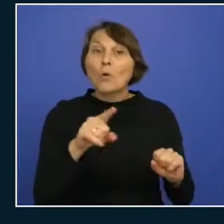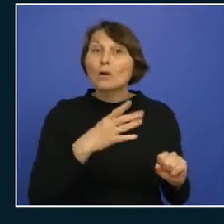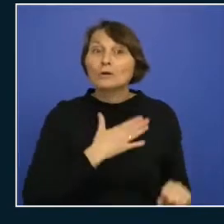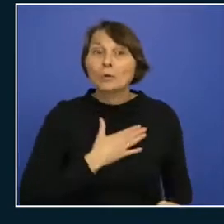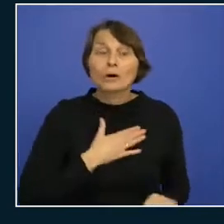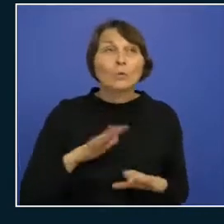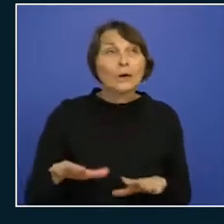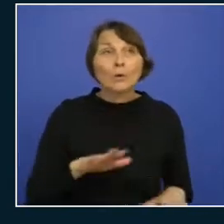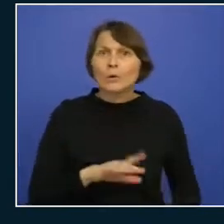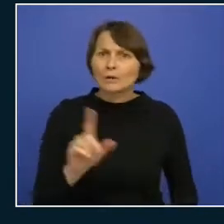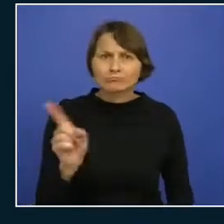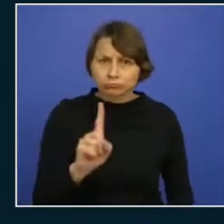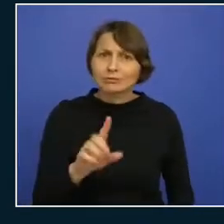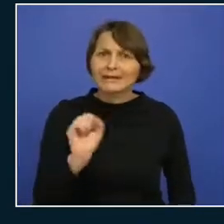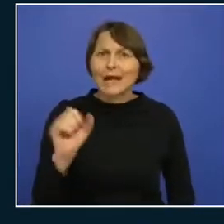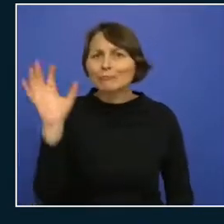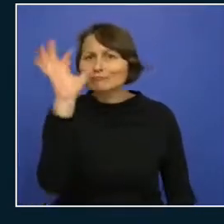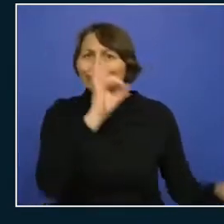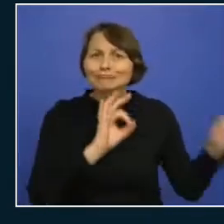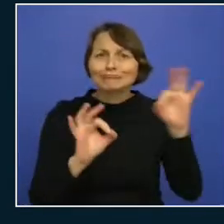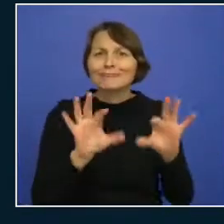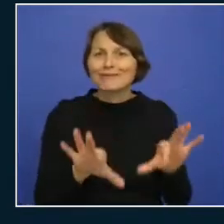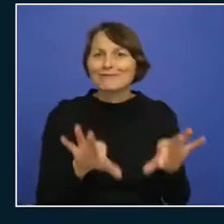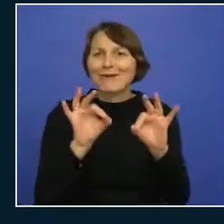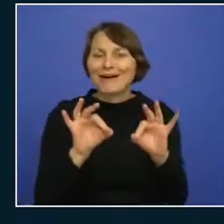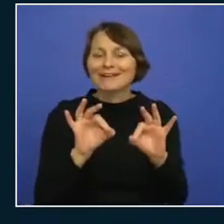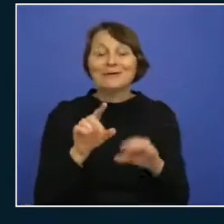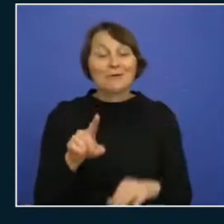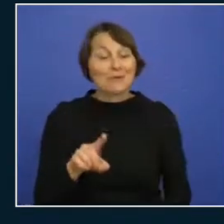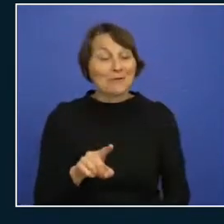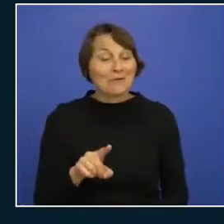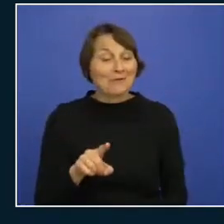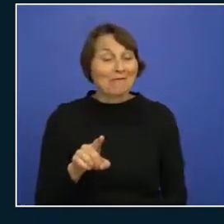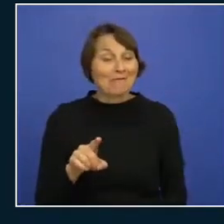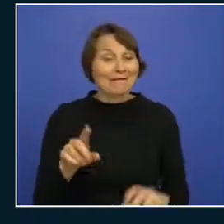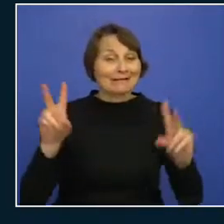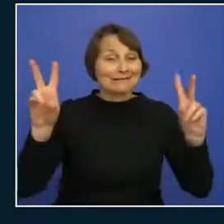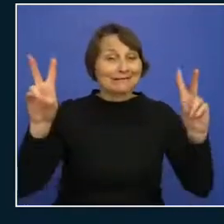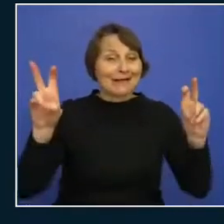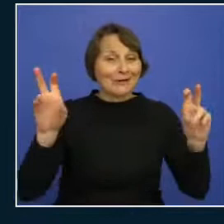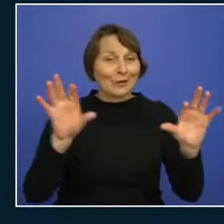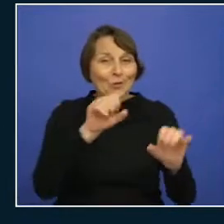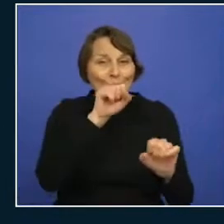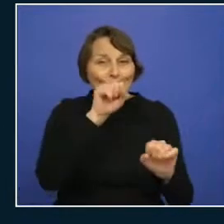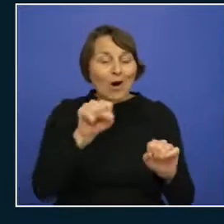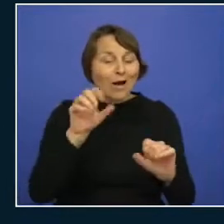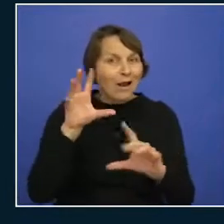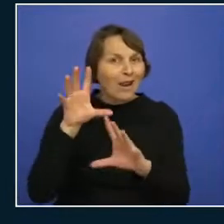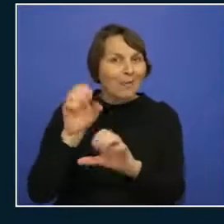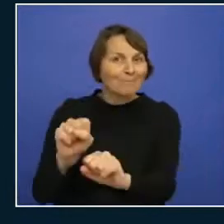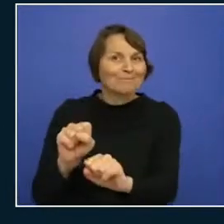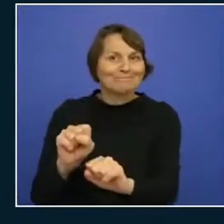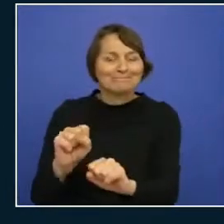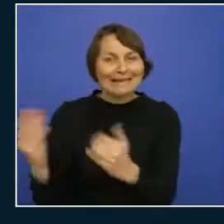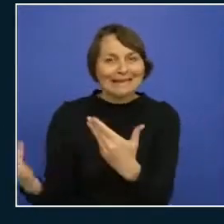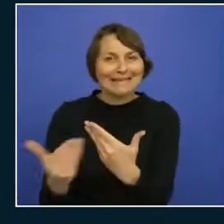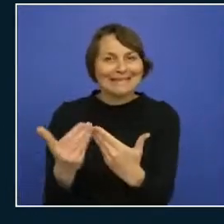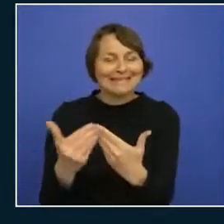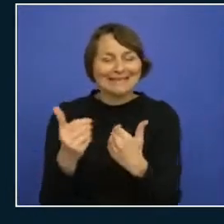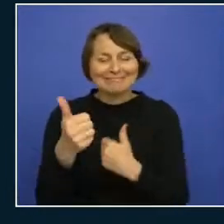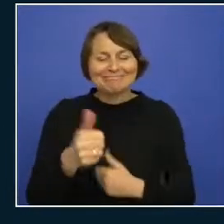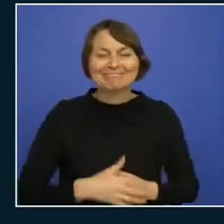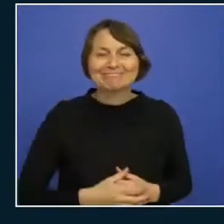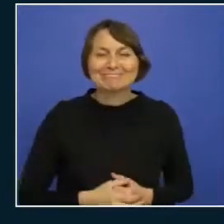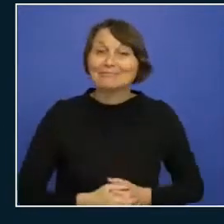you will find it it's a catchy title there's probably no one else that has it so um yeah if you're ready um